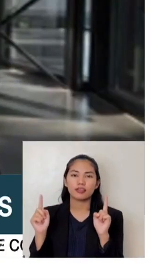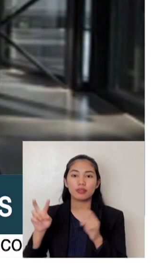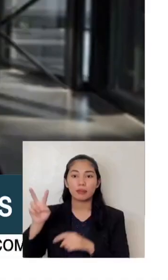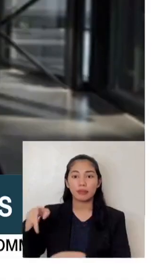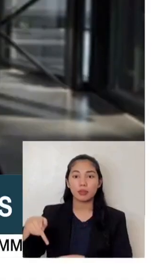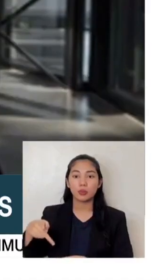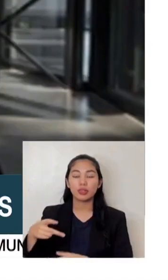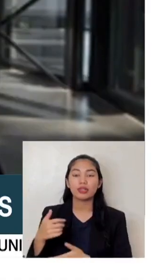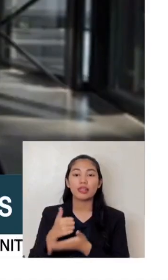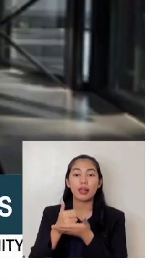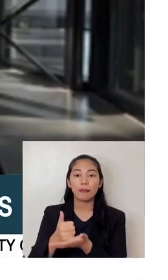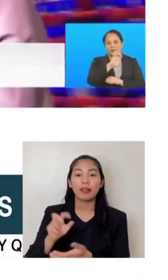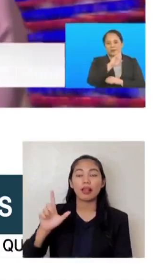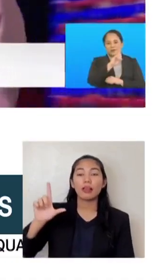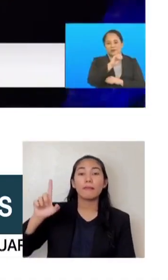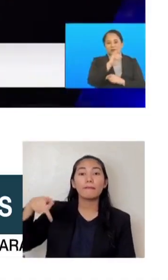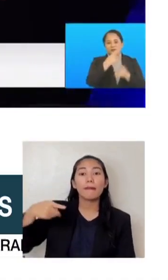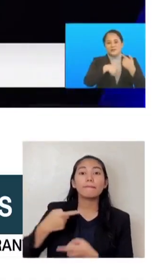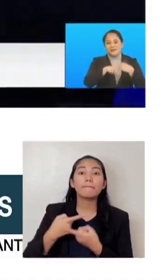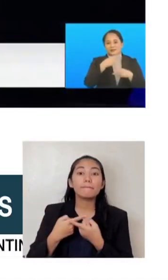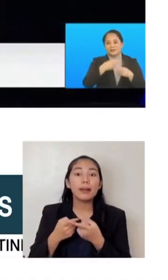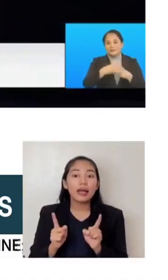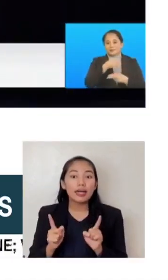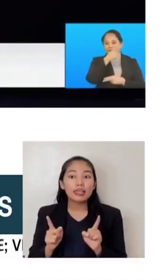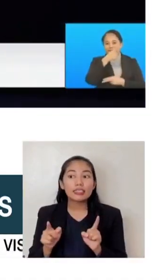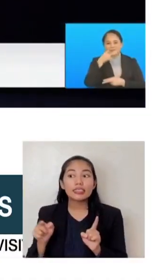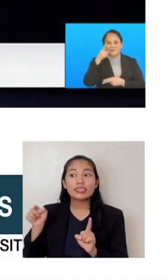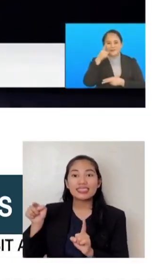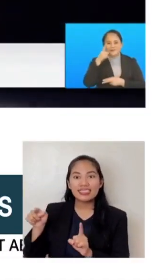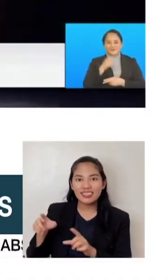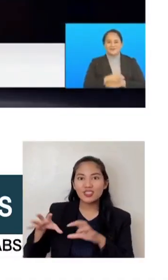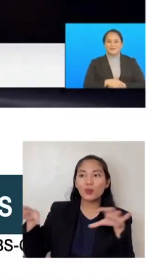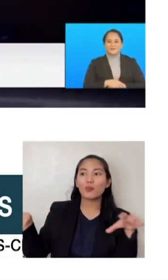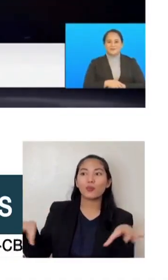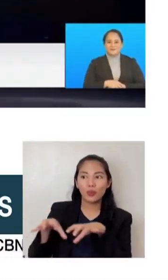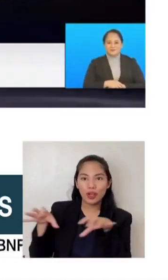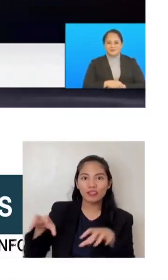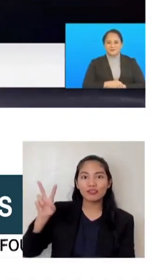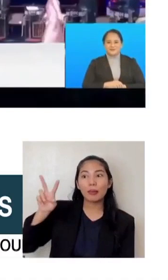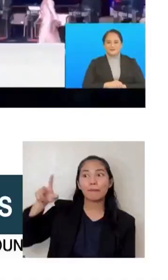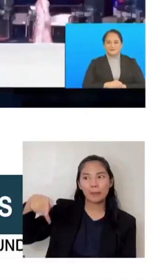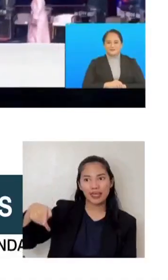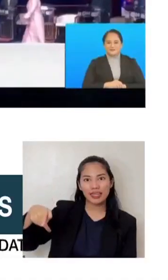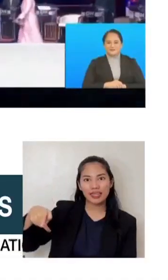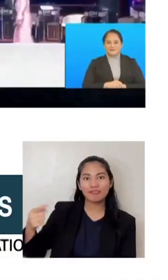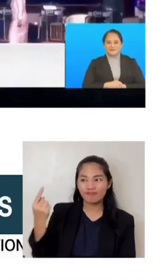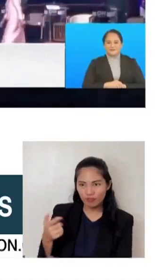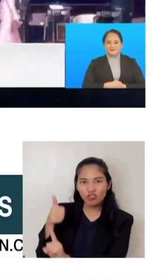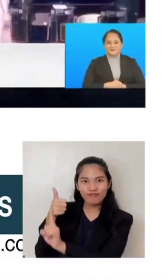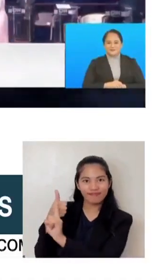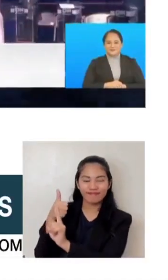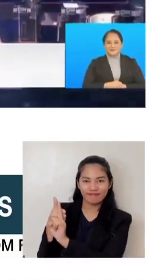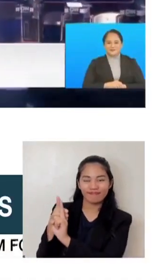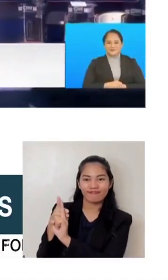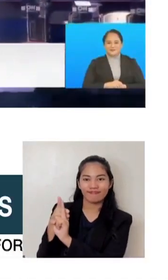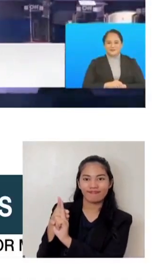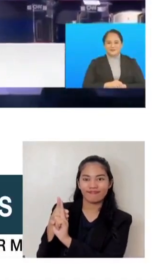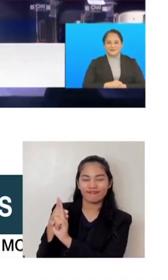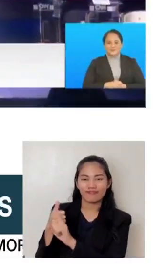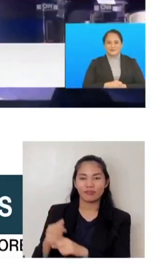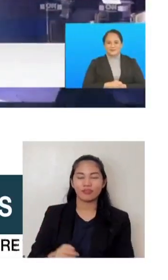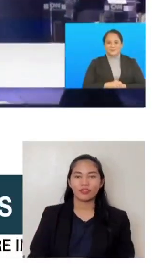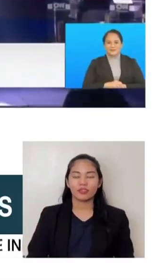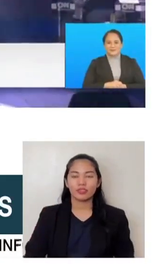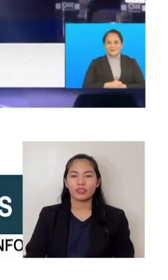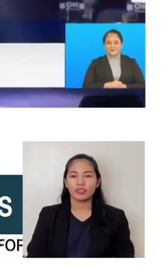but she performed as Vice President with the weekend Liberal Party. And of course, that